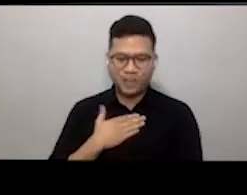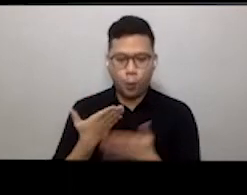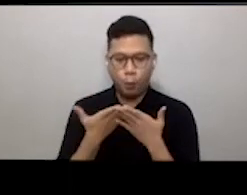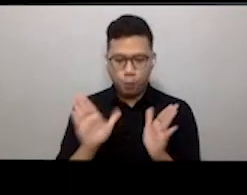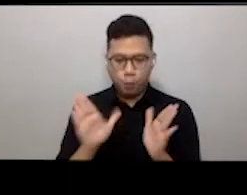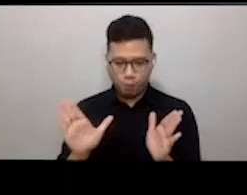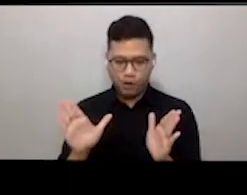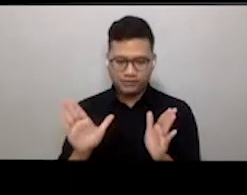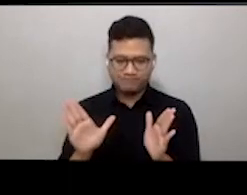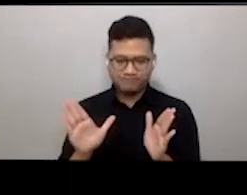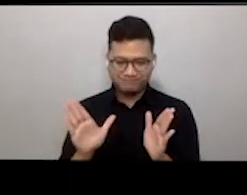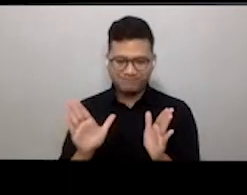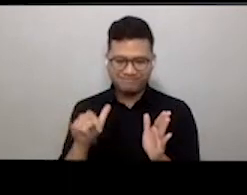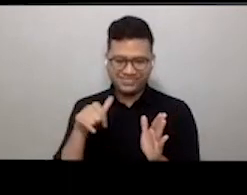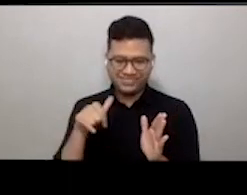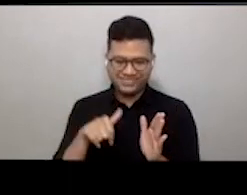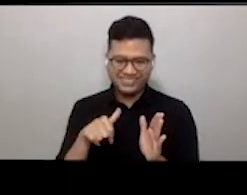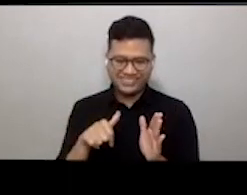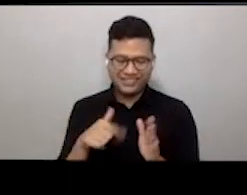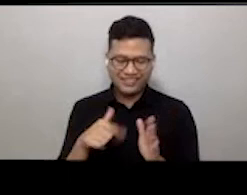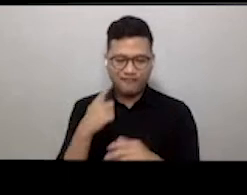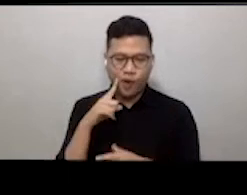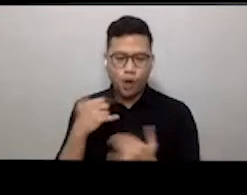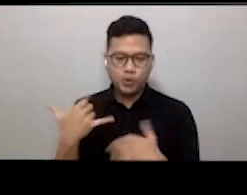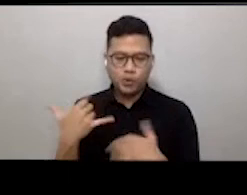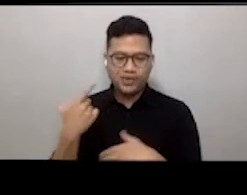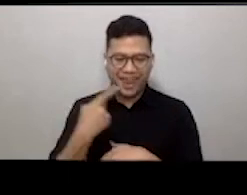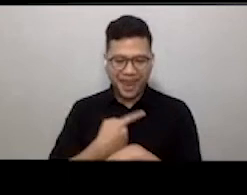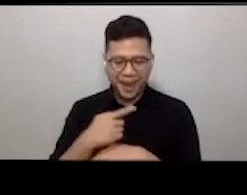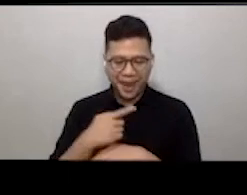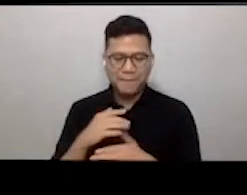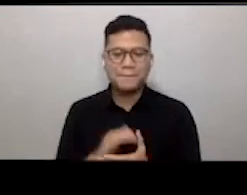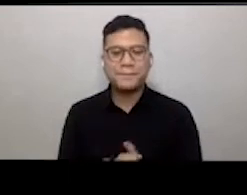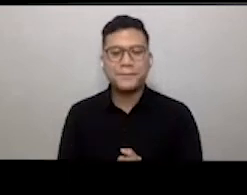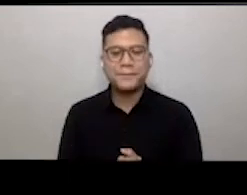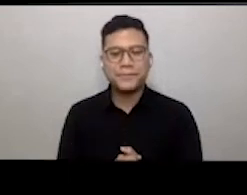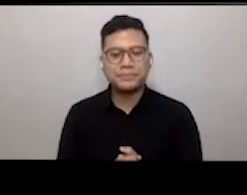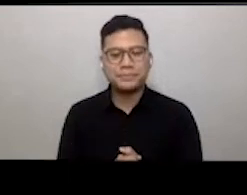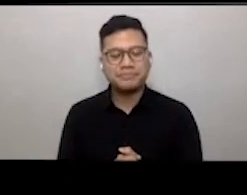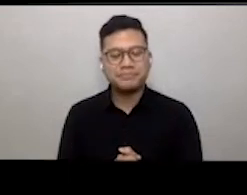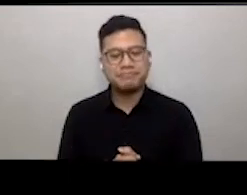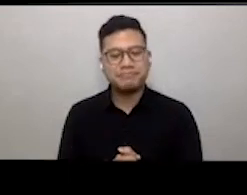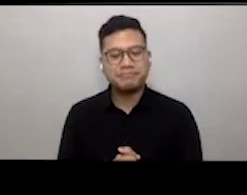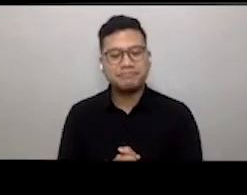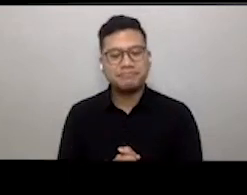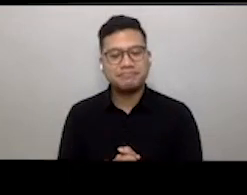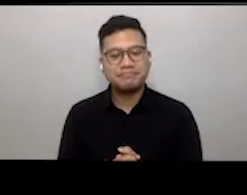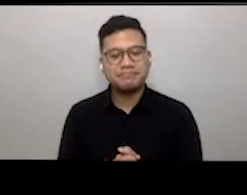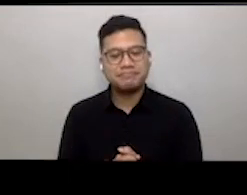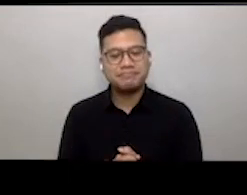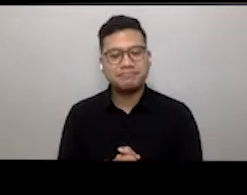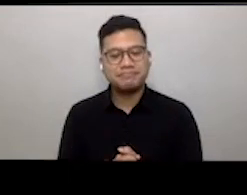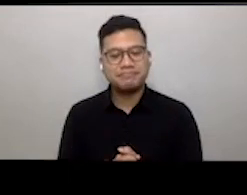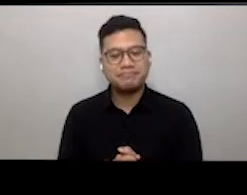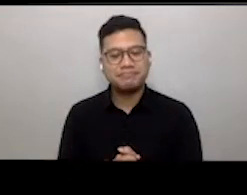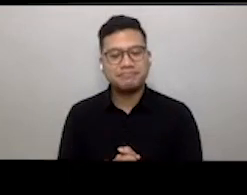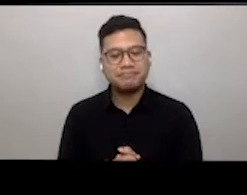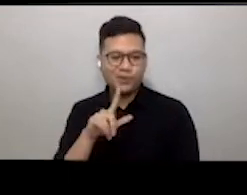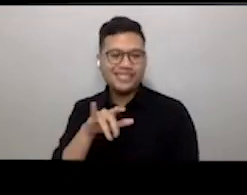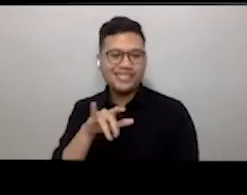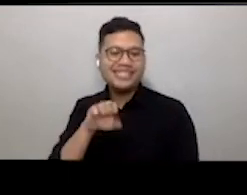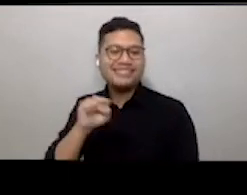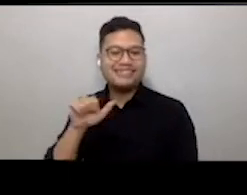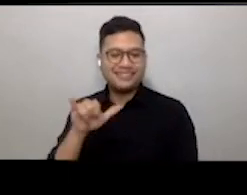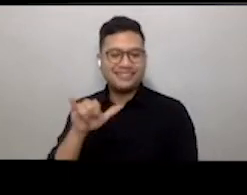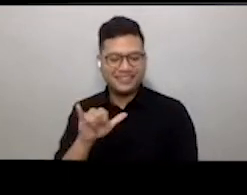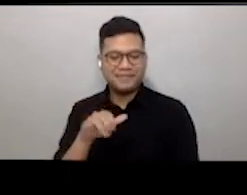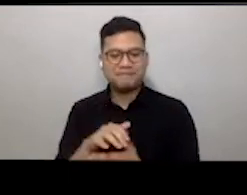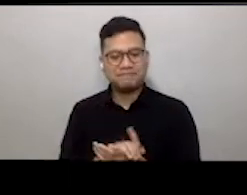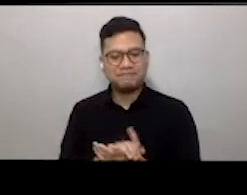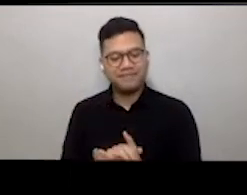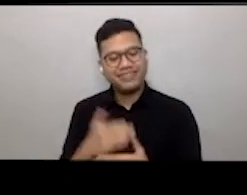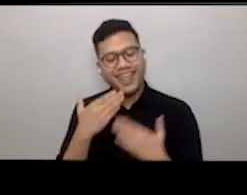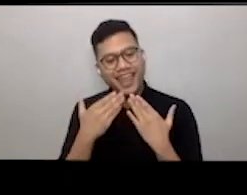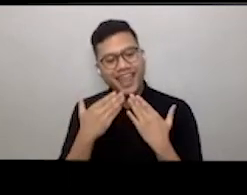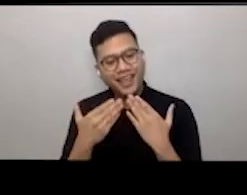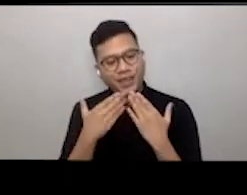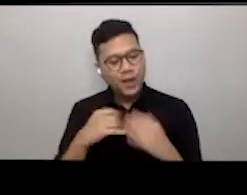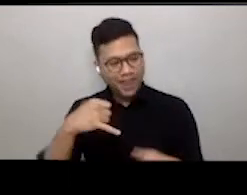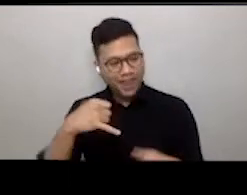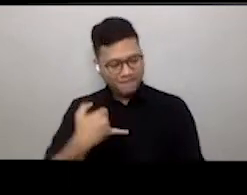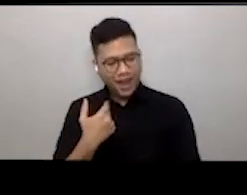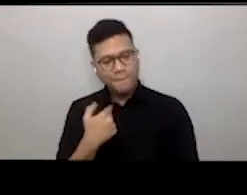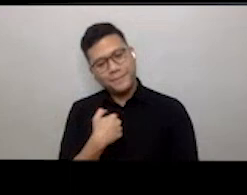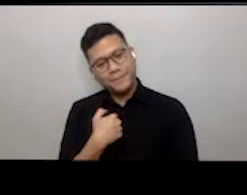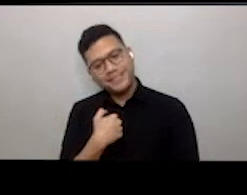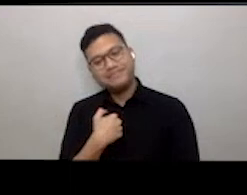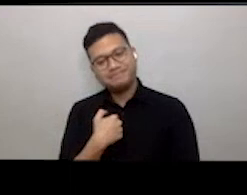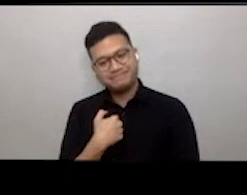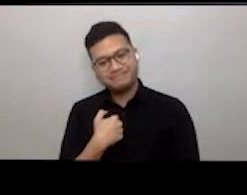our Knowledge is Great lecture for today. Lucy, thank you so much. And thank you for inviting me